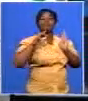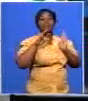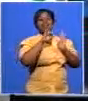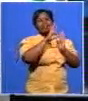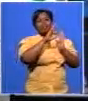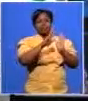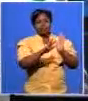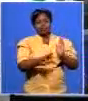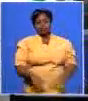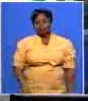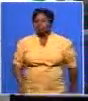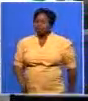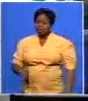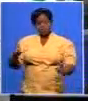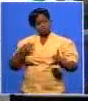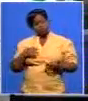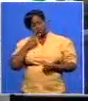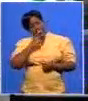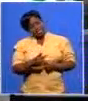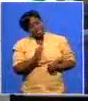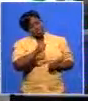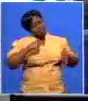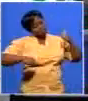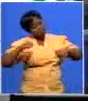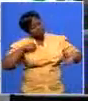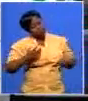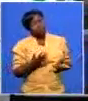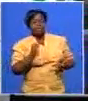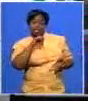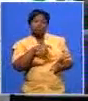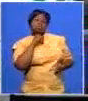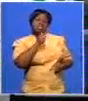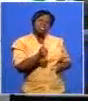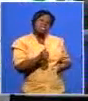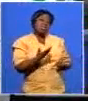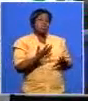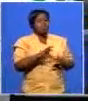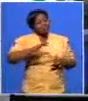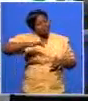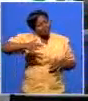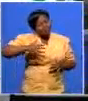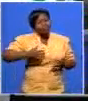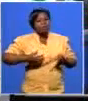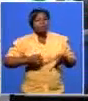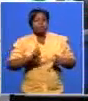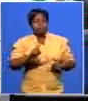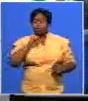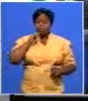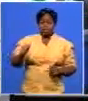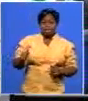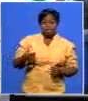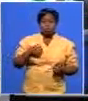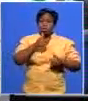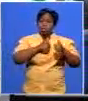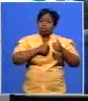must when you do look at your performance thus far although you say we didn't perform so badly they are i'm not saying we didn't